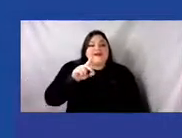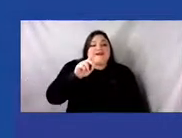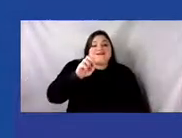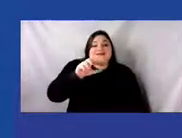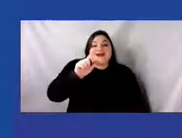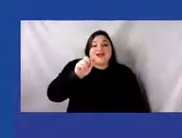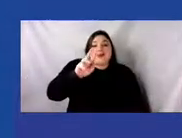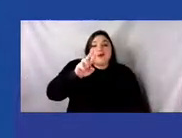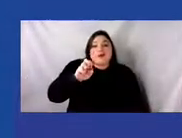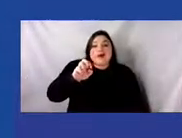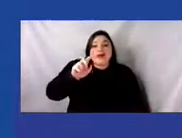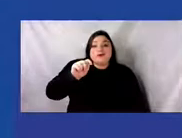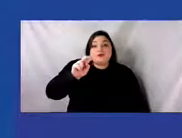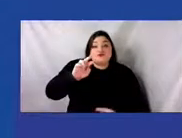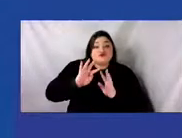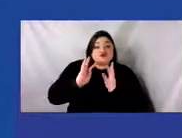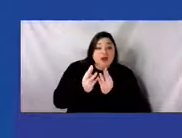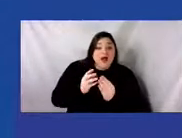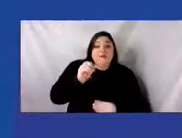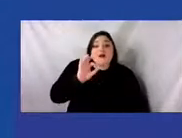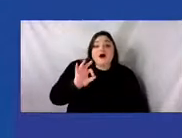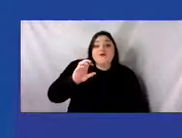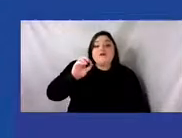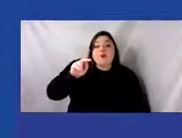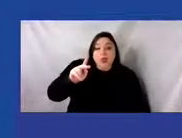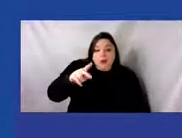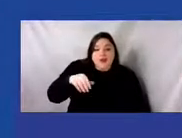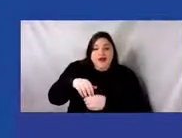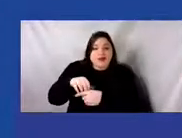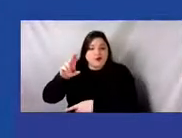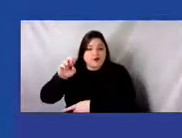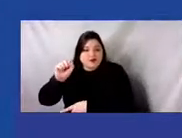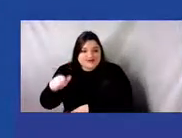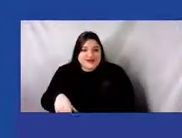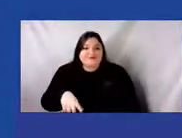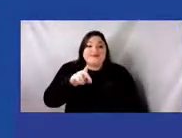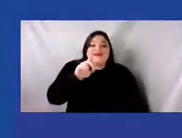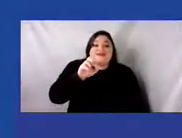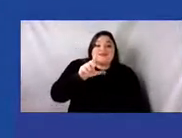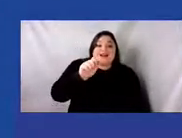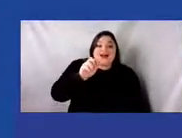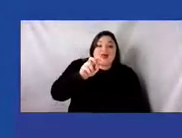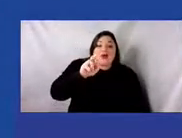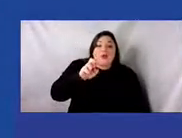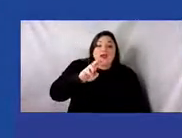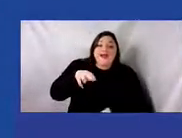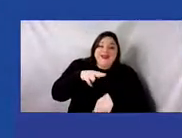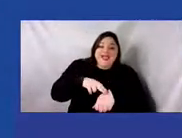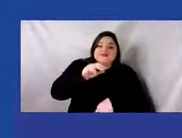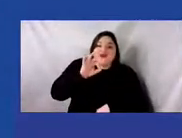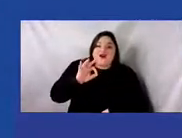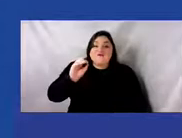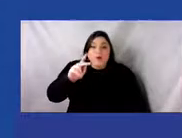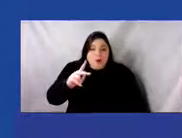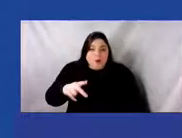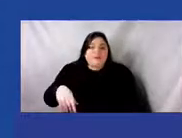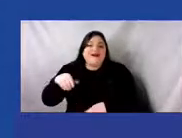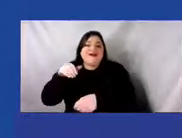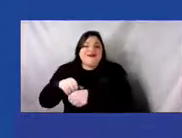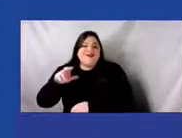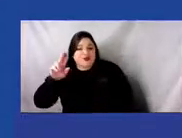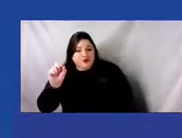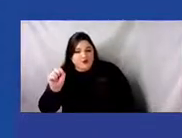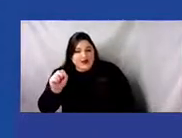Oklahoma in what's known as the United States, the Delaware Nation of Oklahoma, also in the U